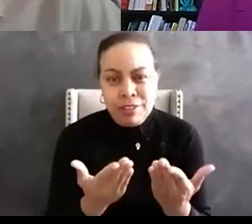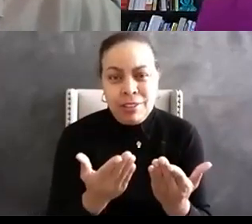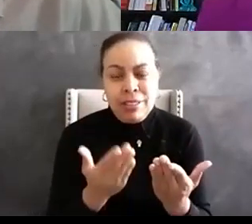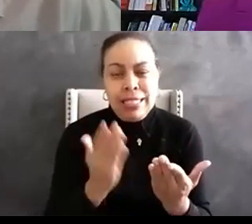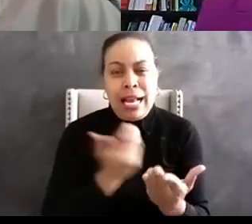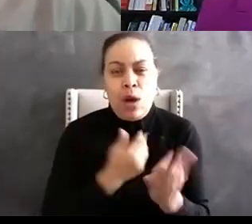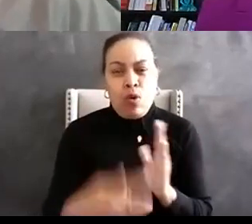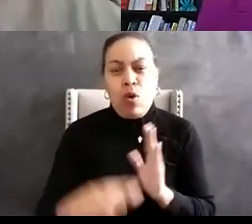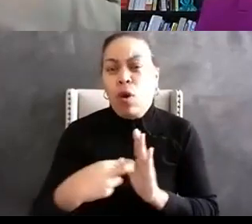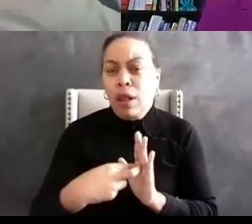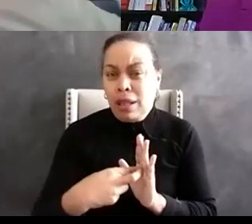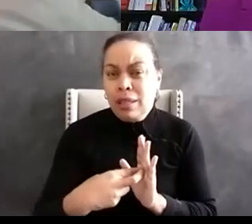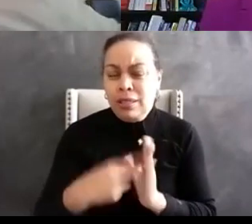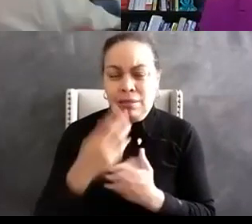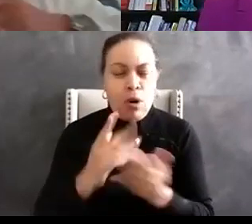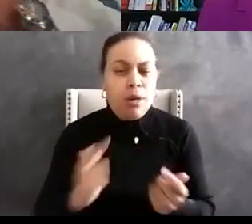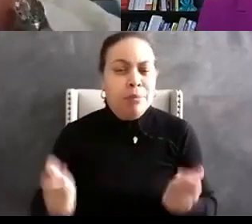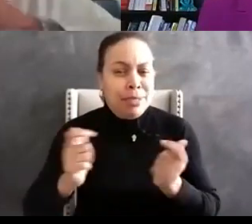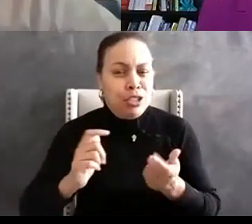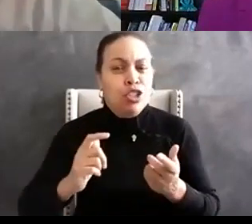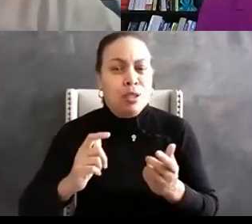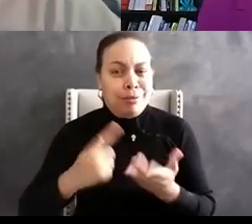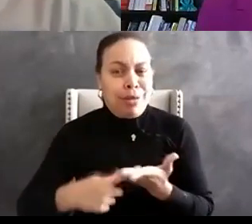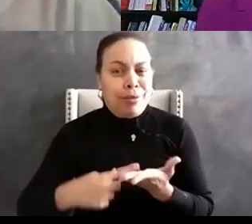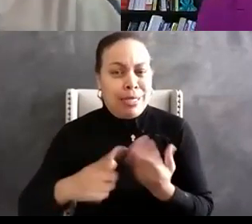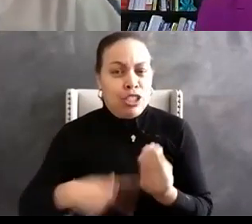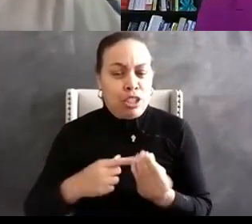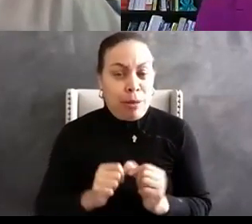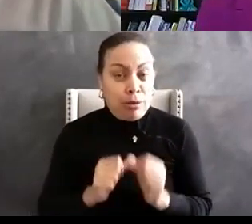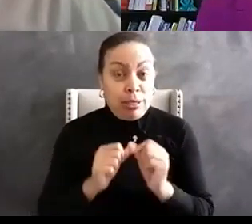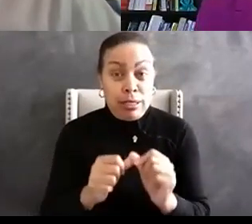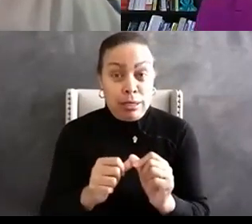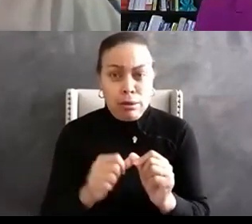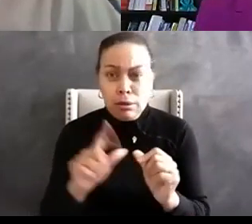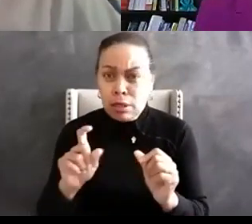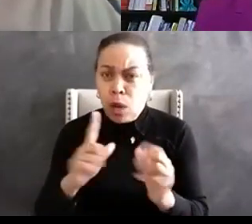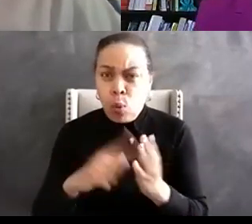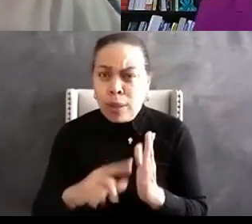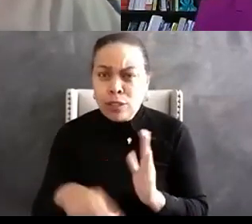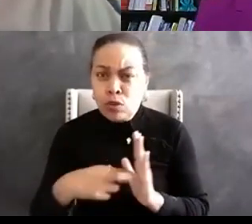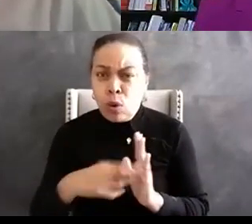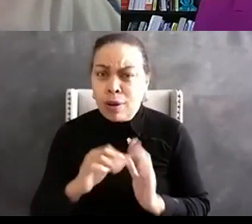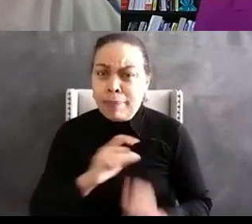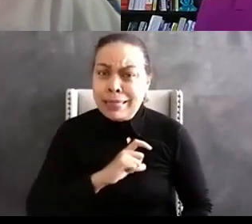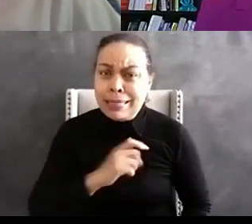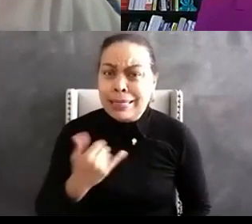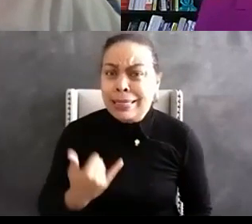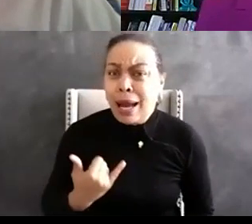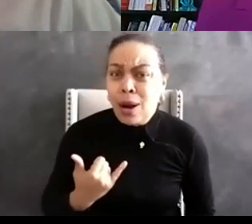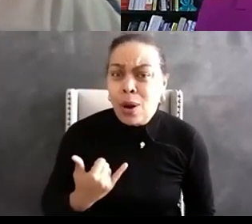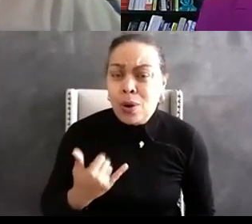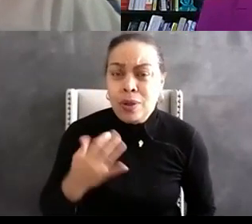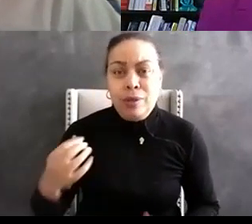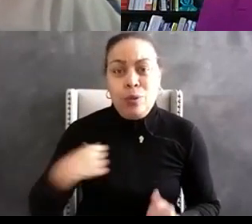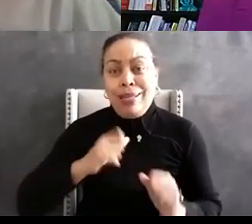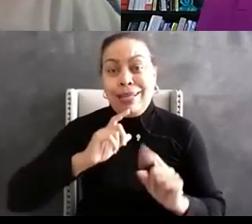is i think part of the larger conversation about sustainability is what is the role of policing now because if we can answer some